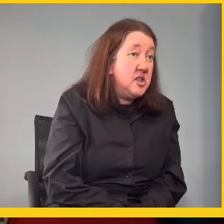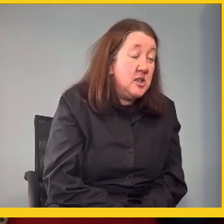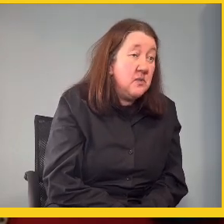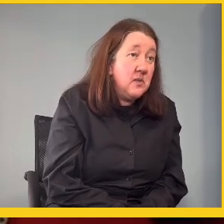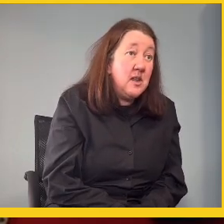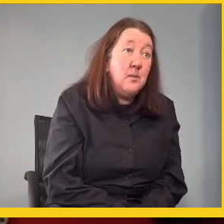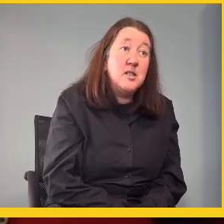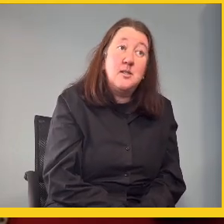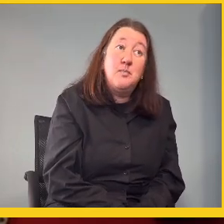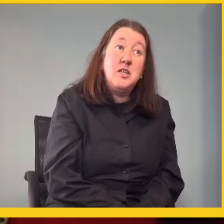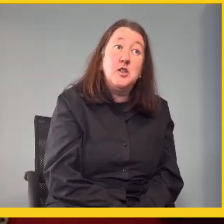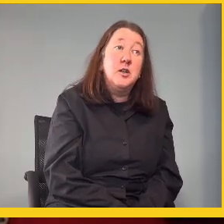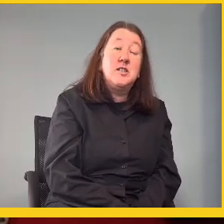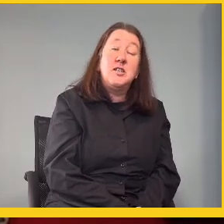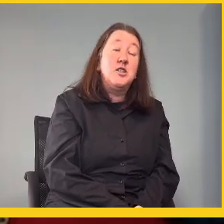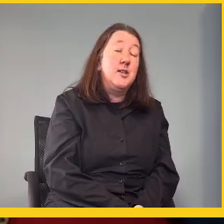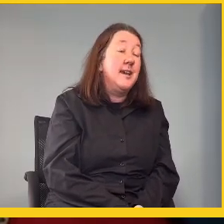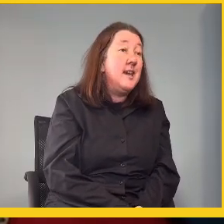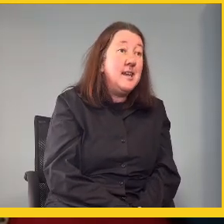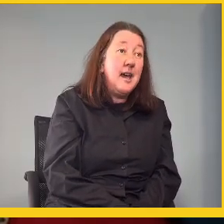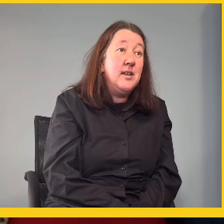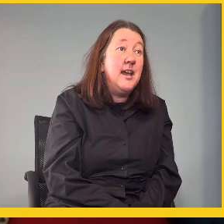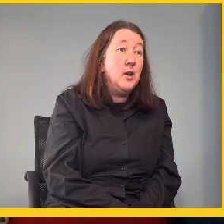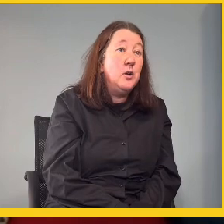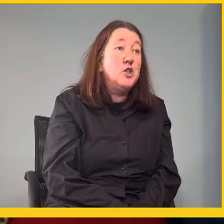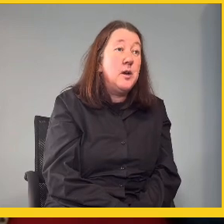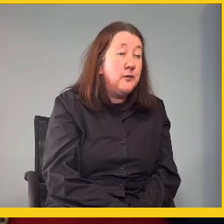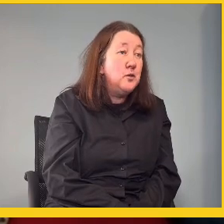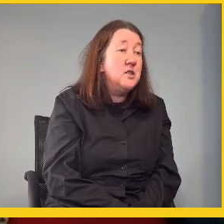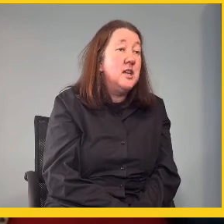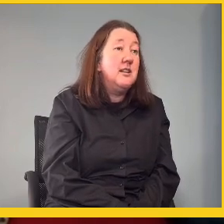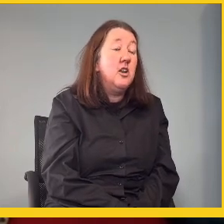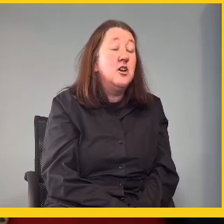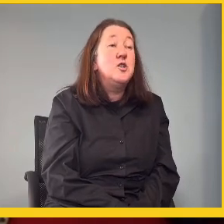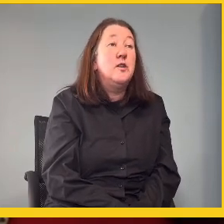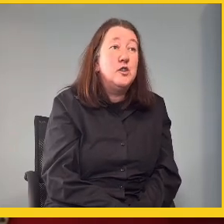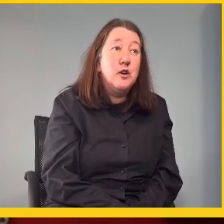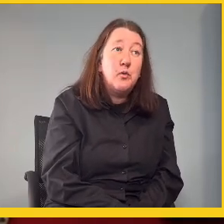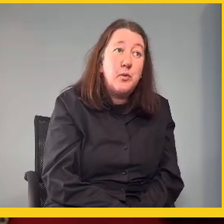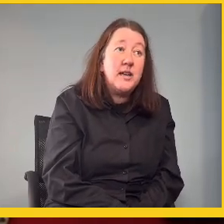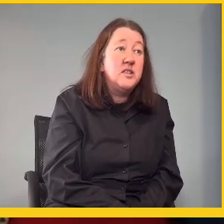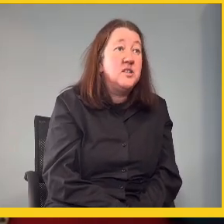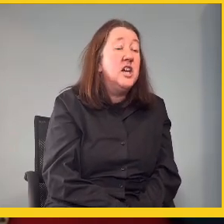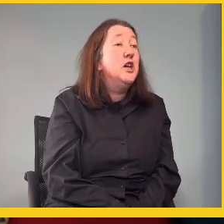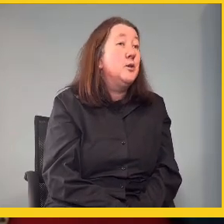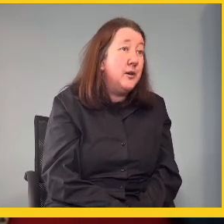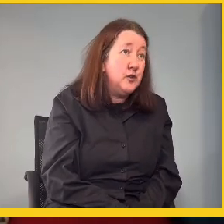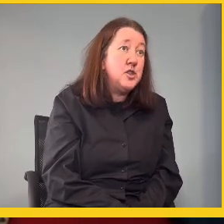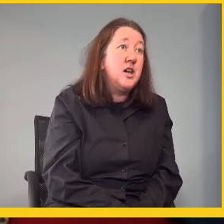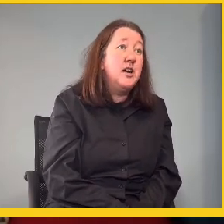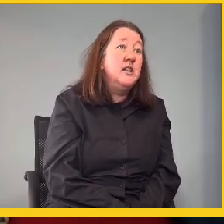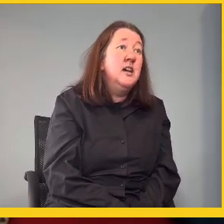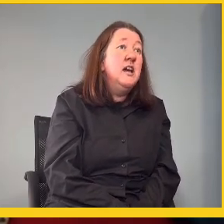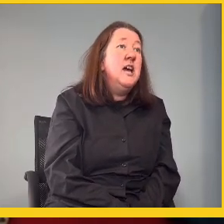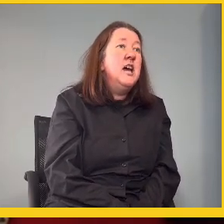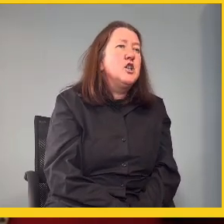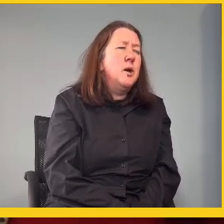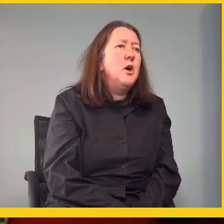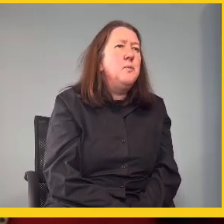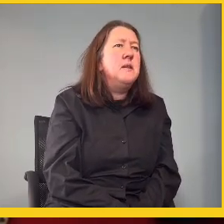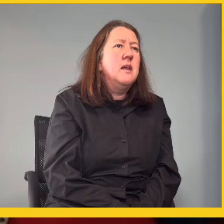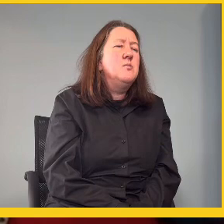I'm fluent, they must, please not, it's like any other language, you have to attend class, you have to go for practice, you have to sign,